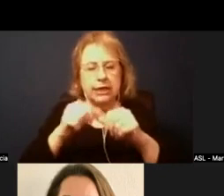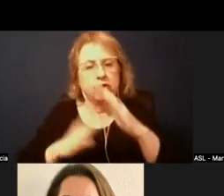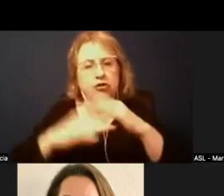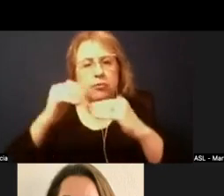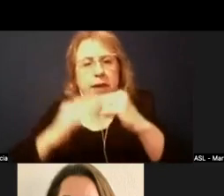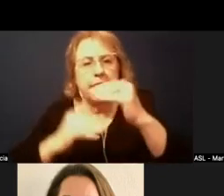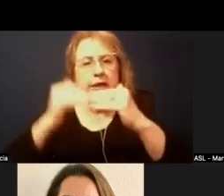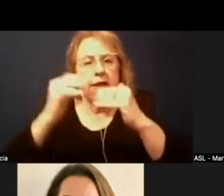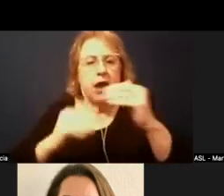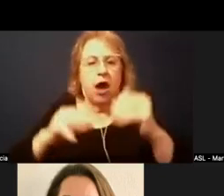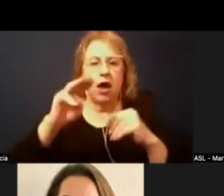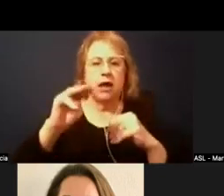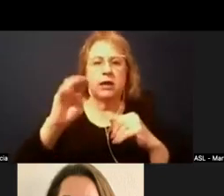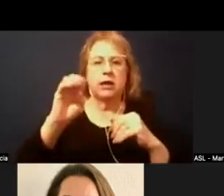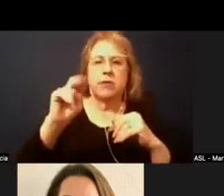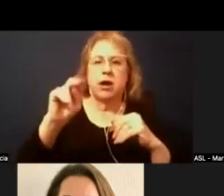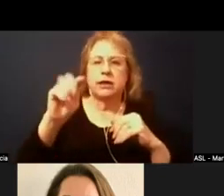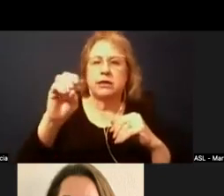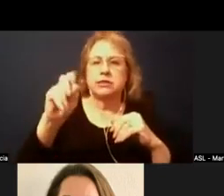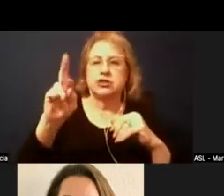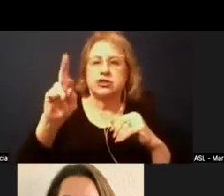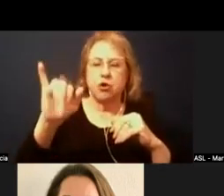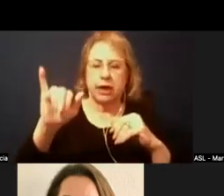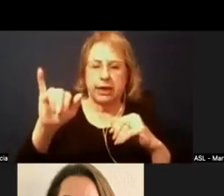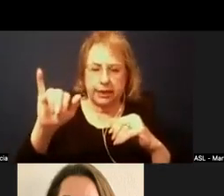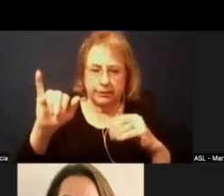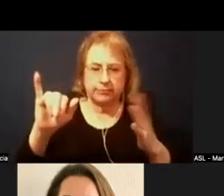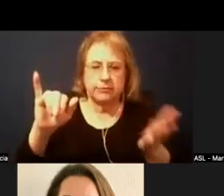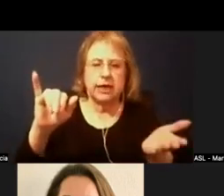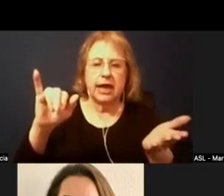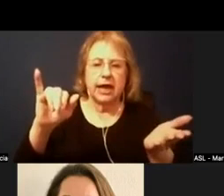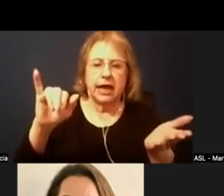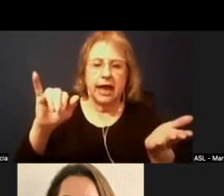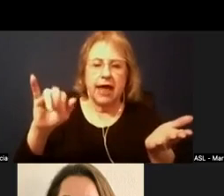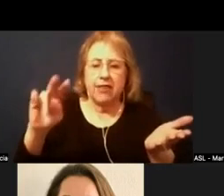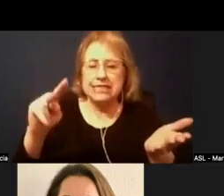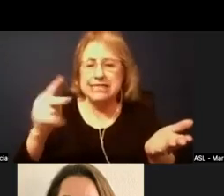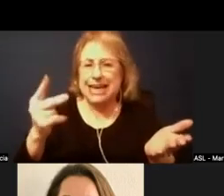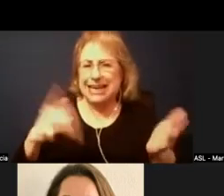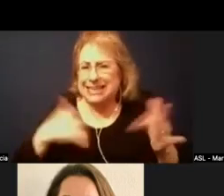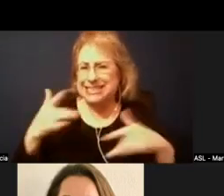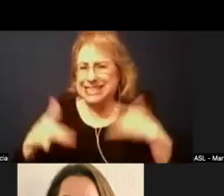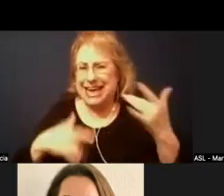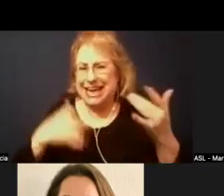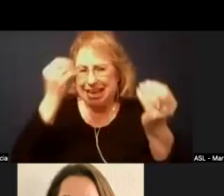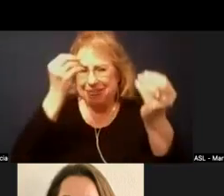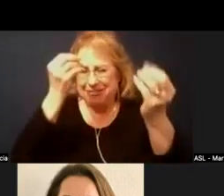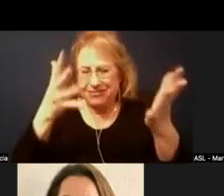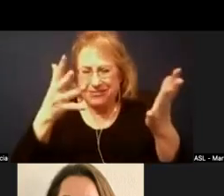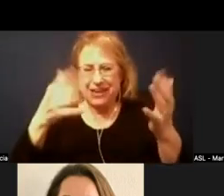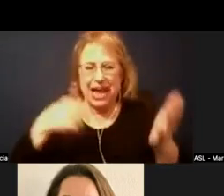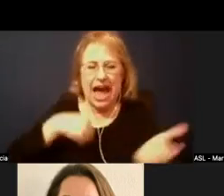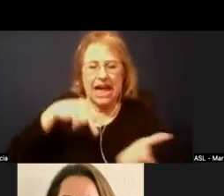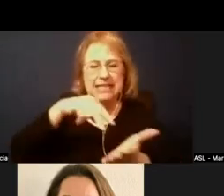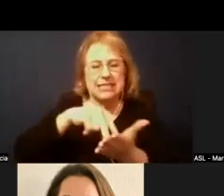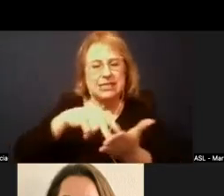and aligning with our district's direction. The second exciting update that I have for the Parkside community is a few years ago I stood before